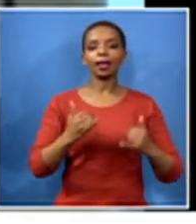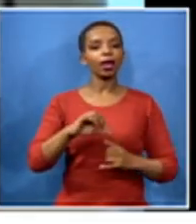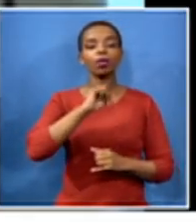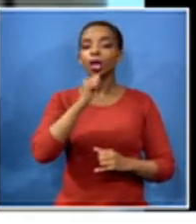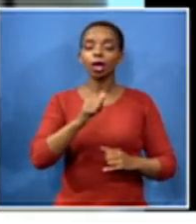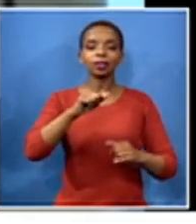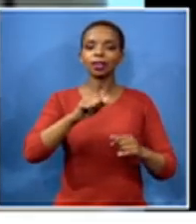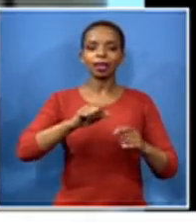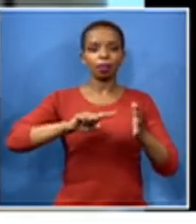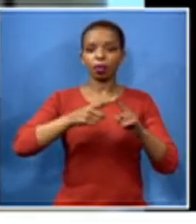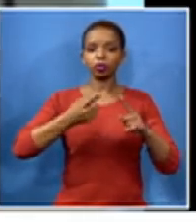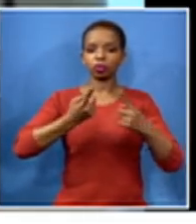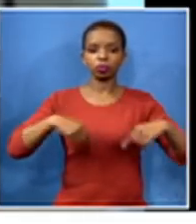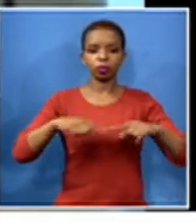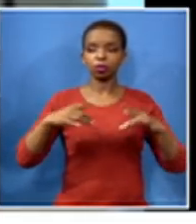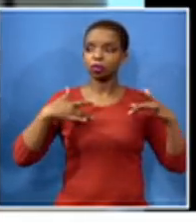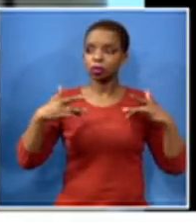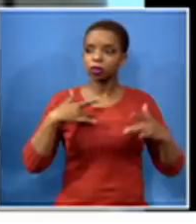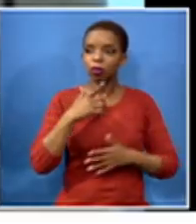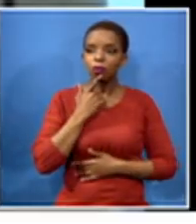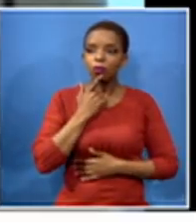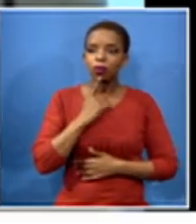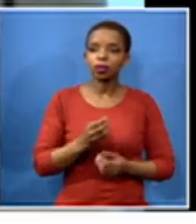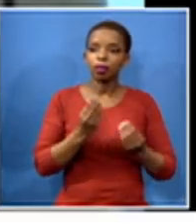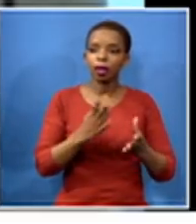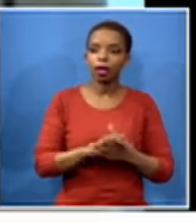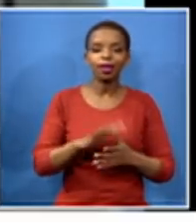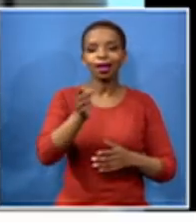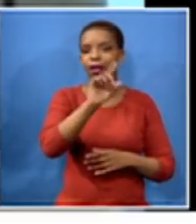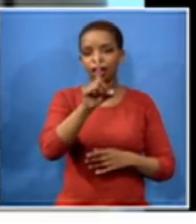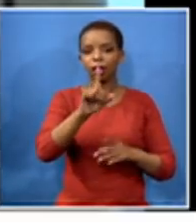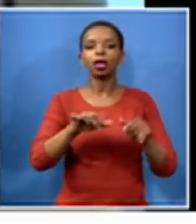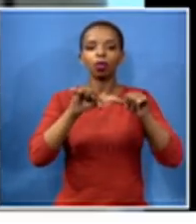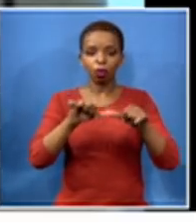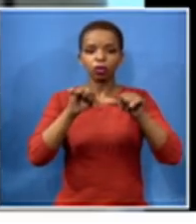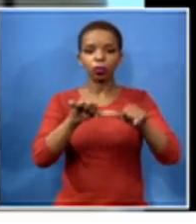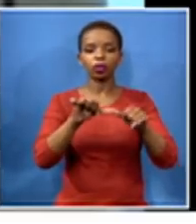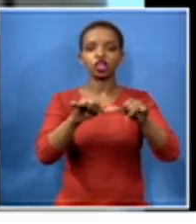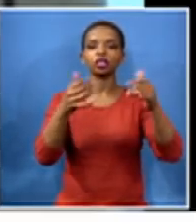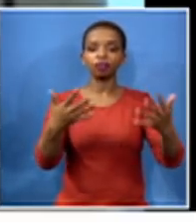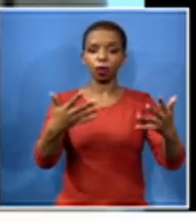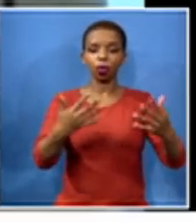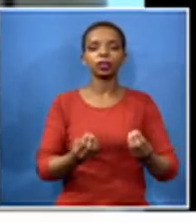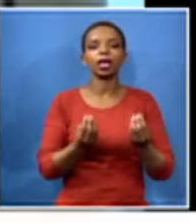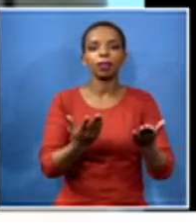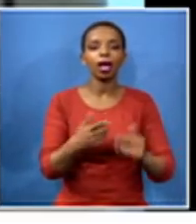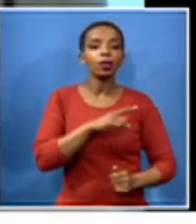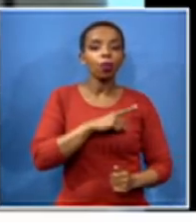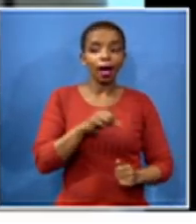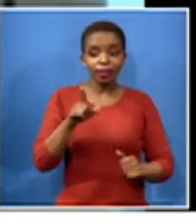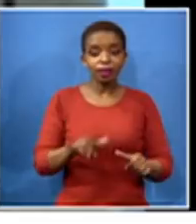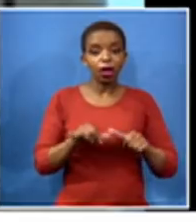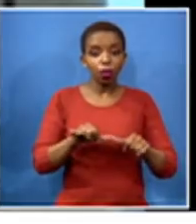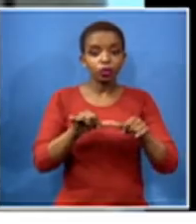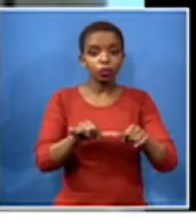worried about the initial supply it is about the continuation of supply because the continuation will determine whether we will